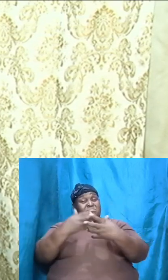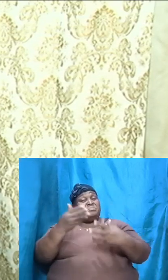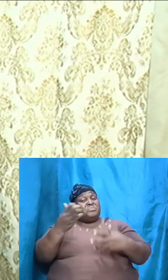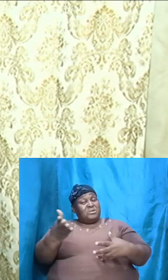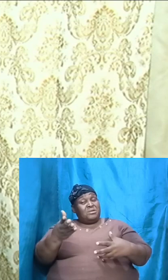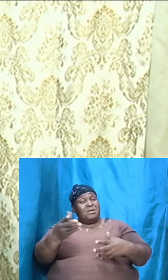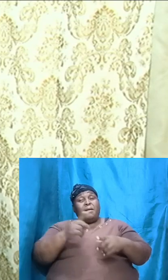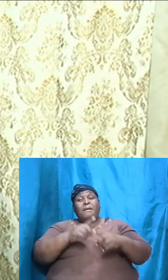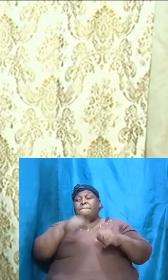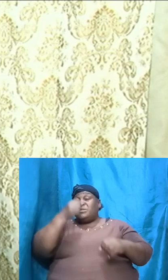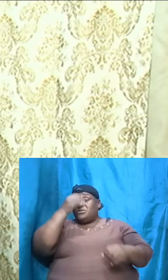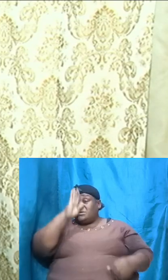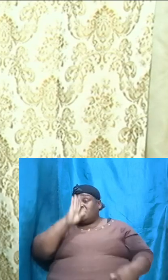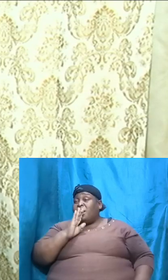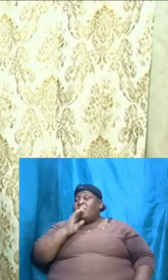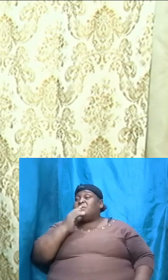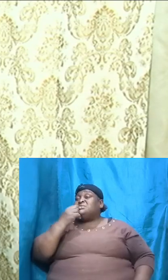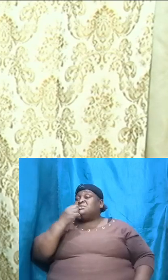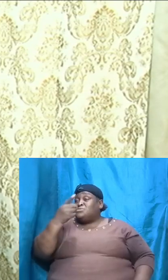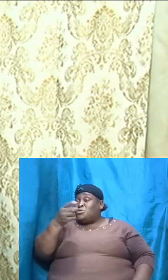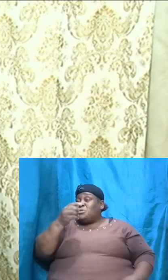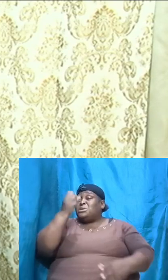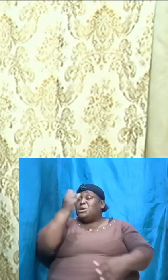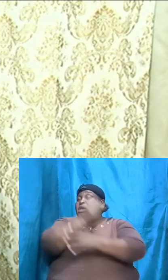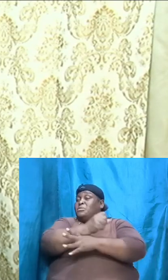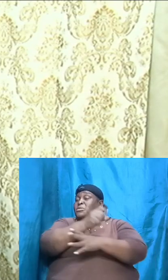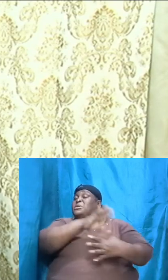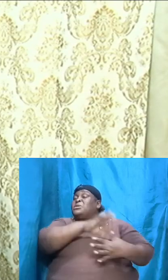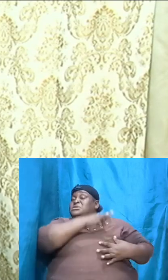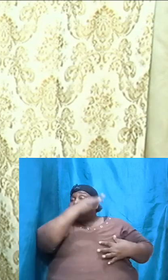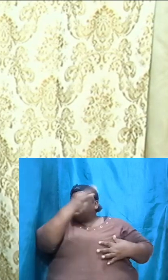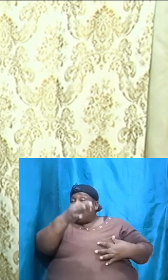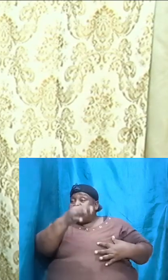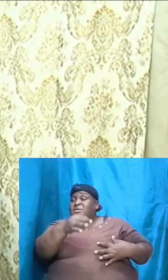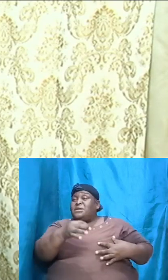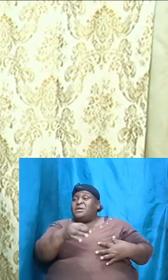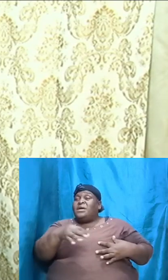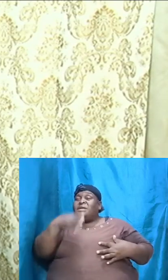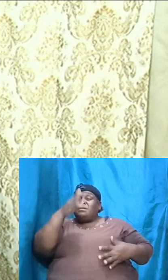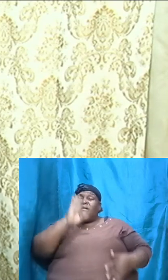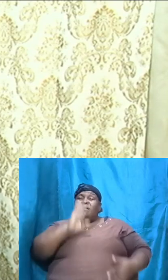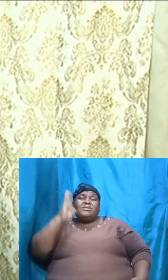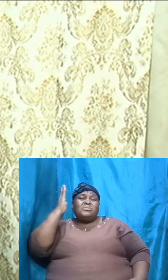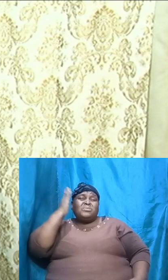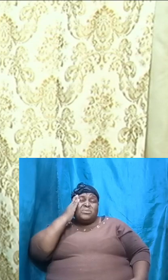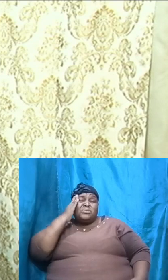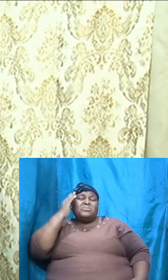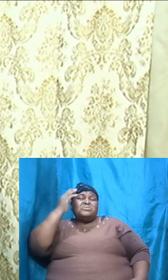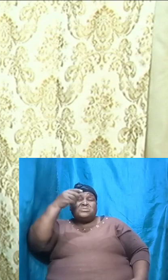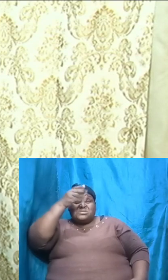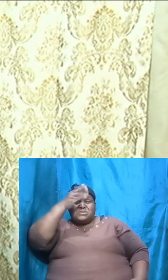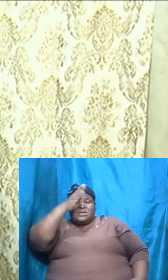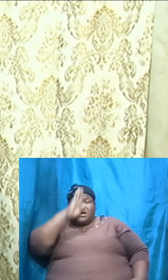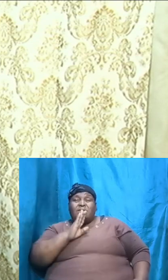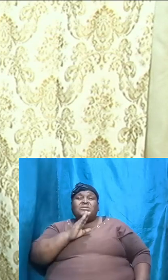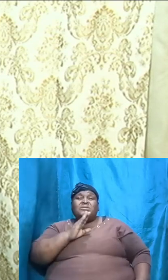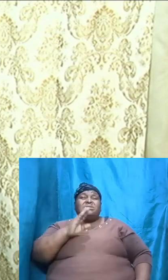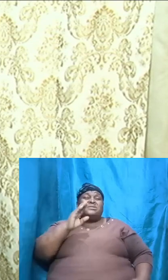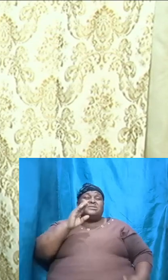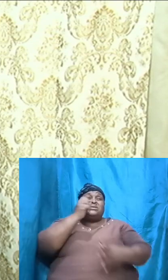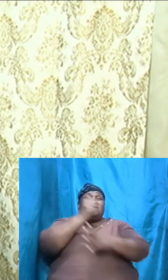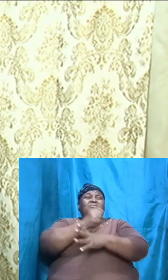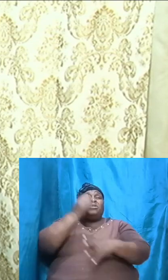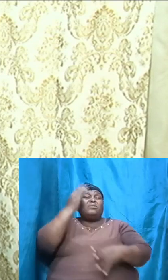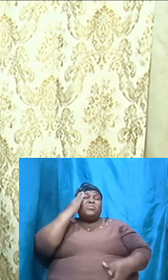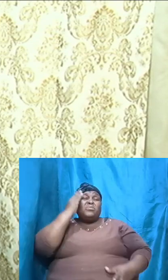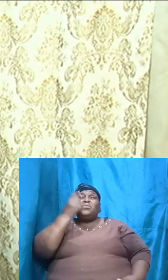God spoke into his spirit God spoke to him and he knew that it was God because he knew who God was